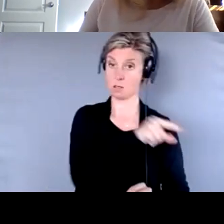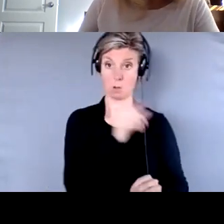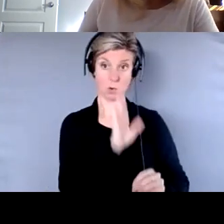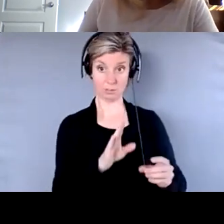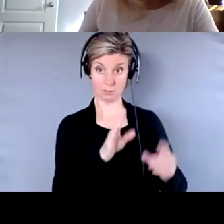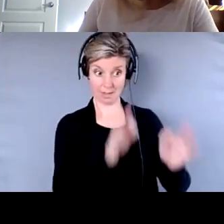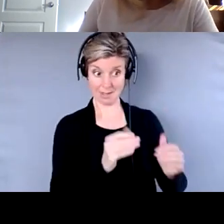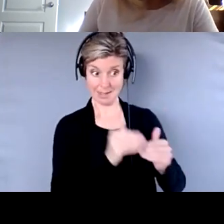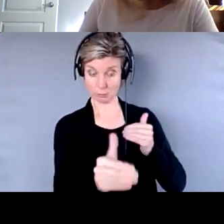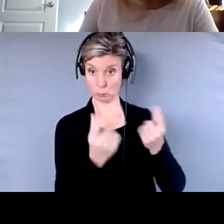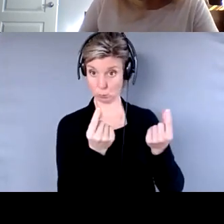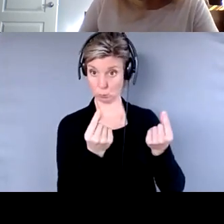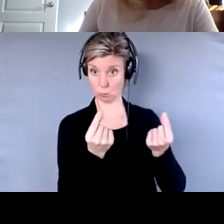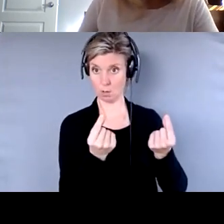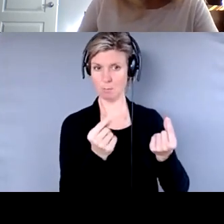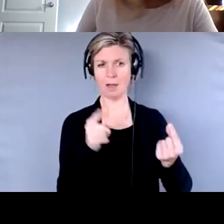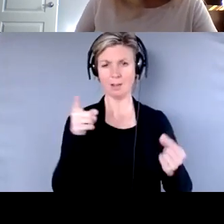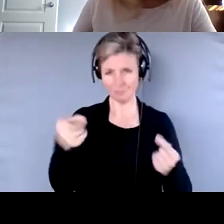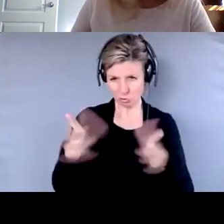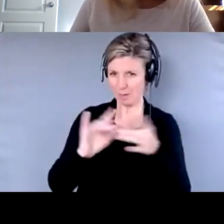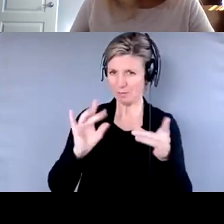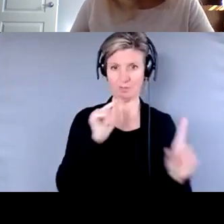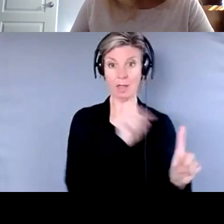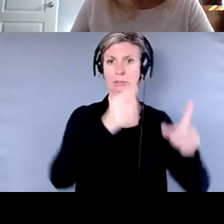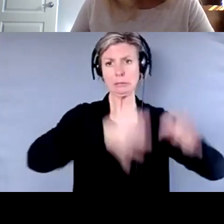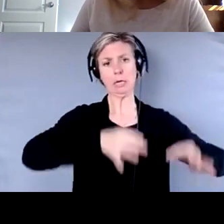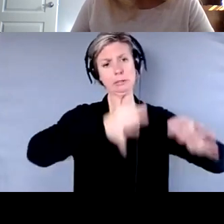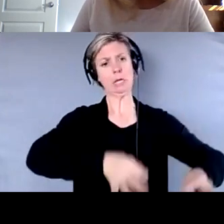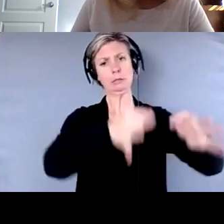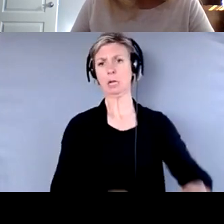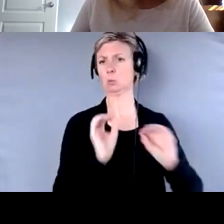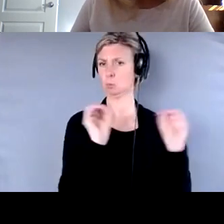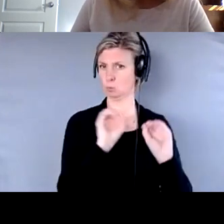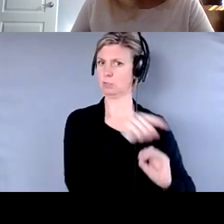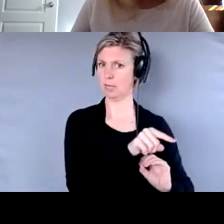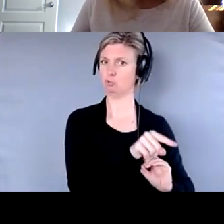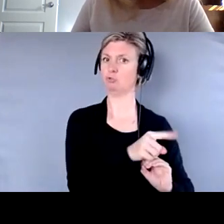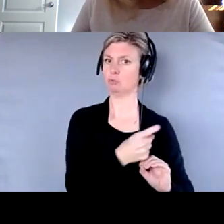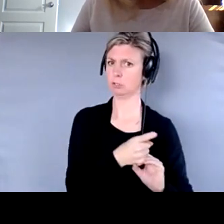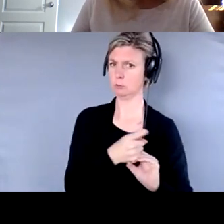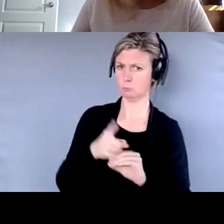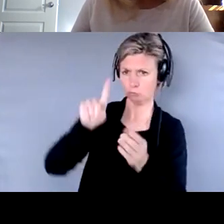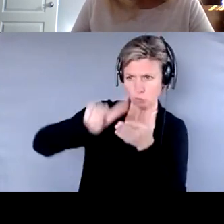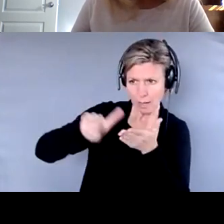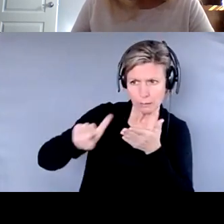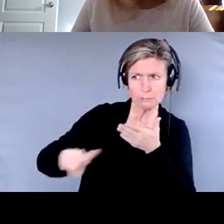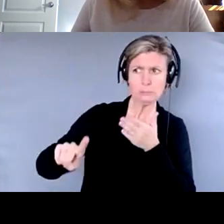that the trusted contact person doesn't make decisions. They're just sort of verifying the information that the advisor's having. Is that correct?